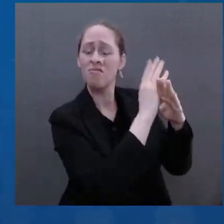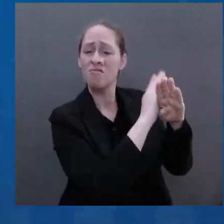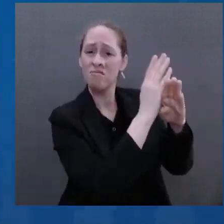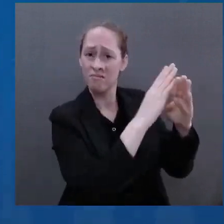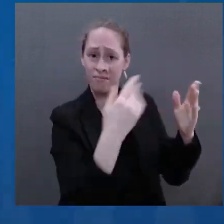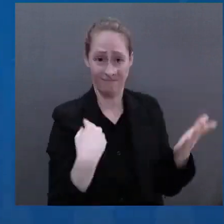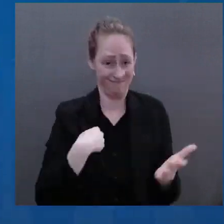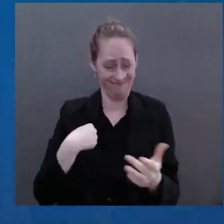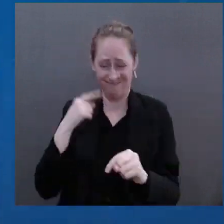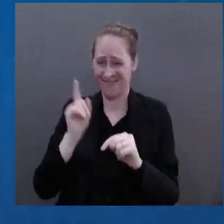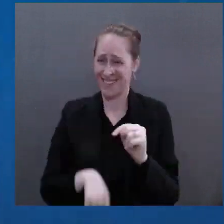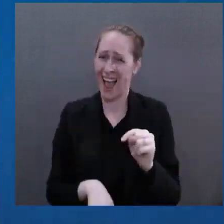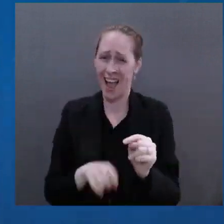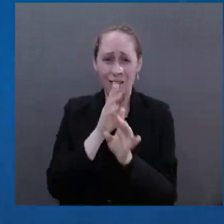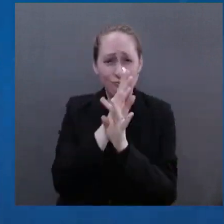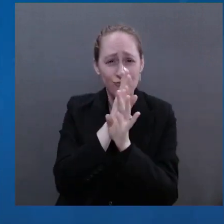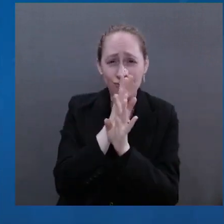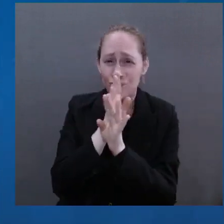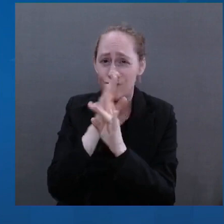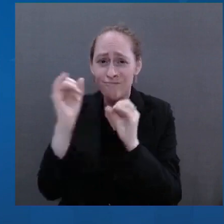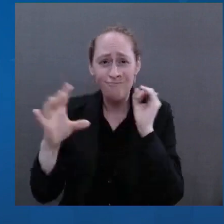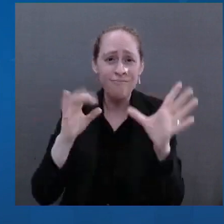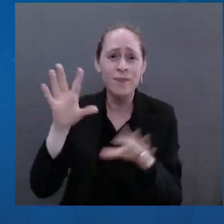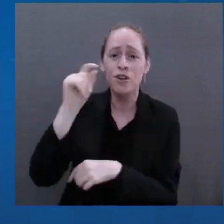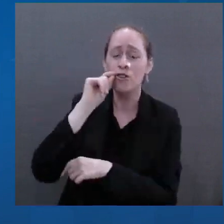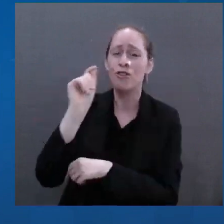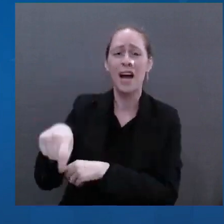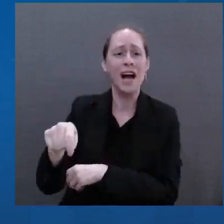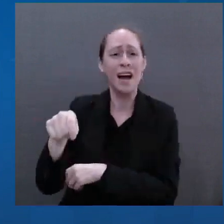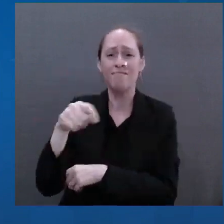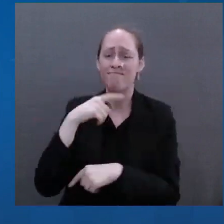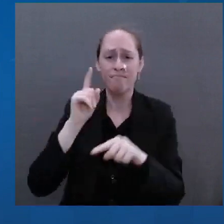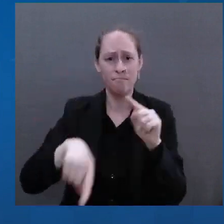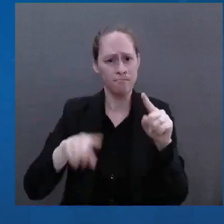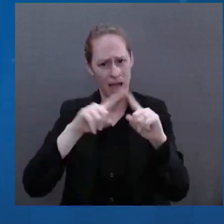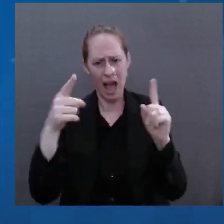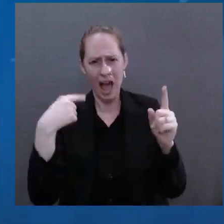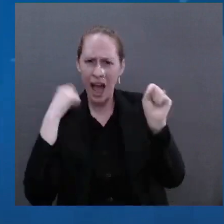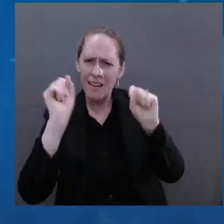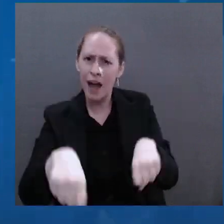where they gripped my hand, little kids hung onto my leg,